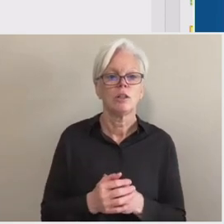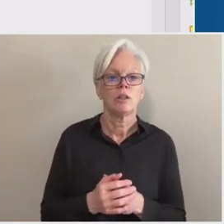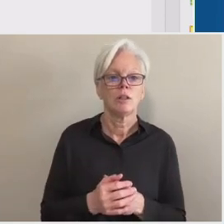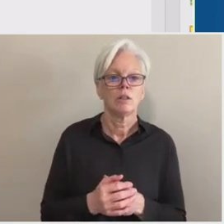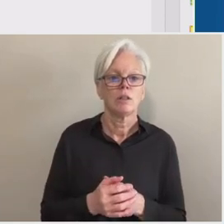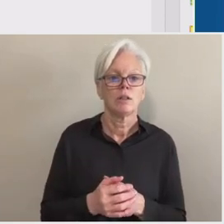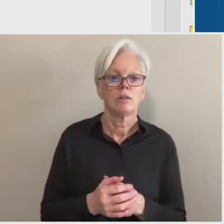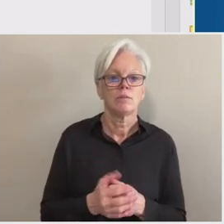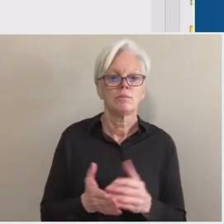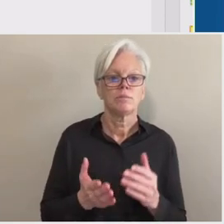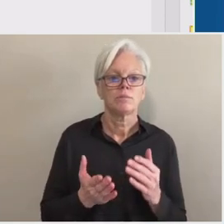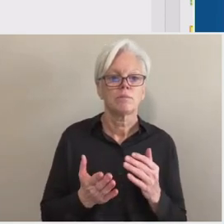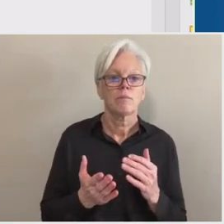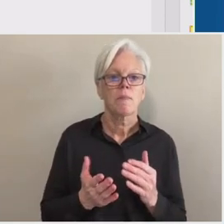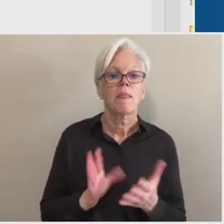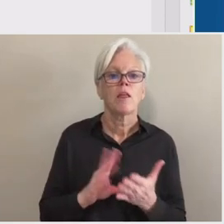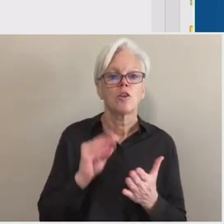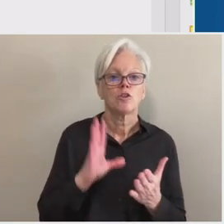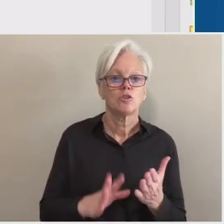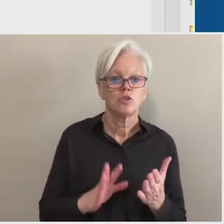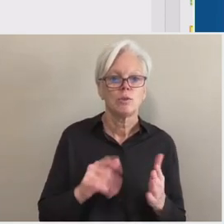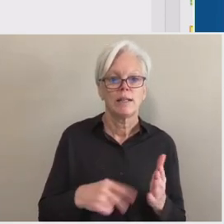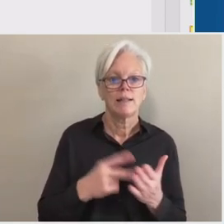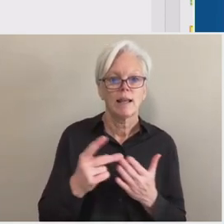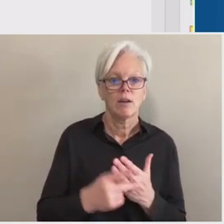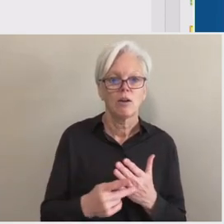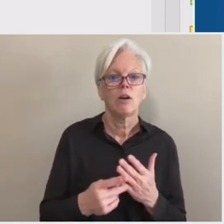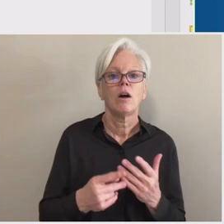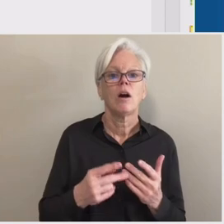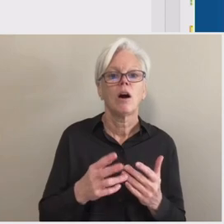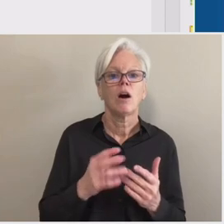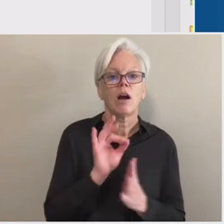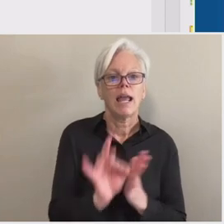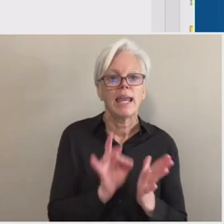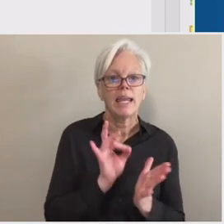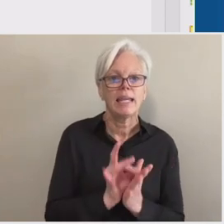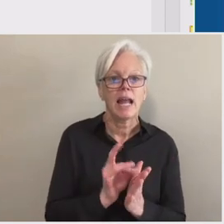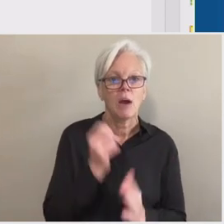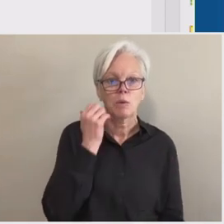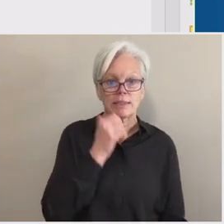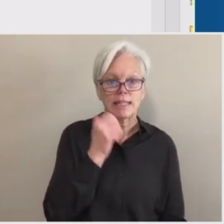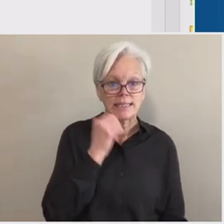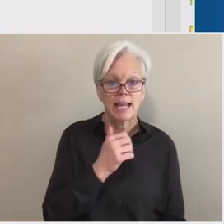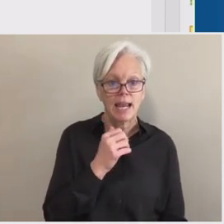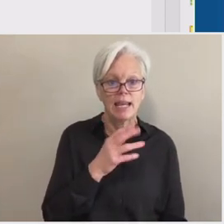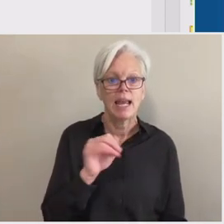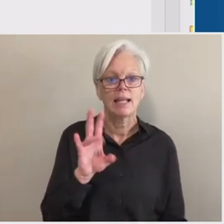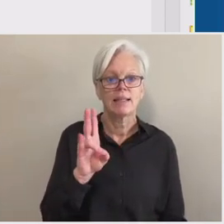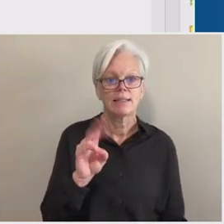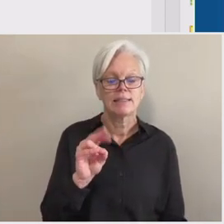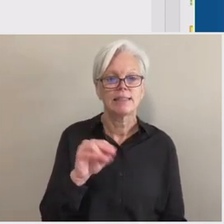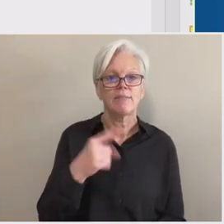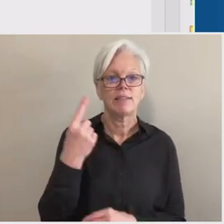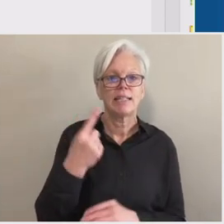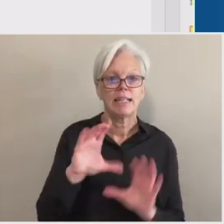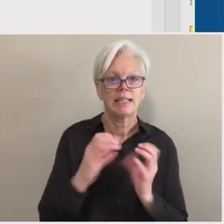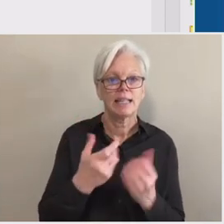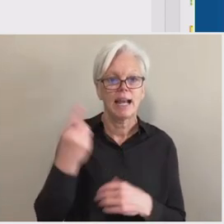The students in this program are scheduled eight hours a day. And there are 70 class days